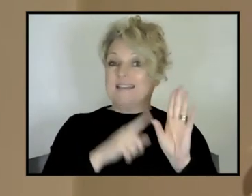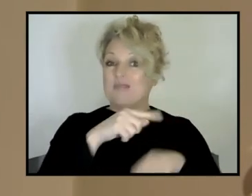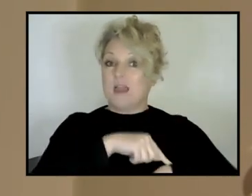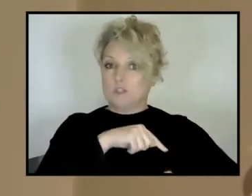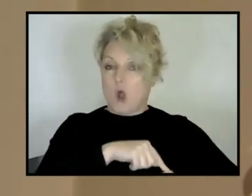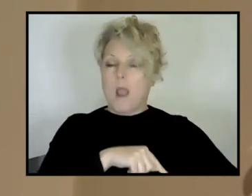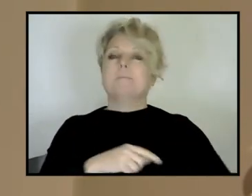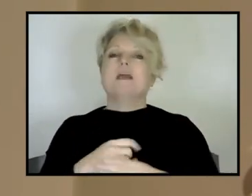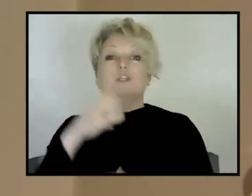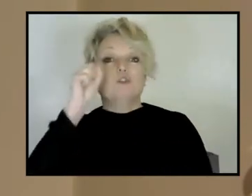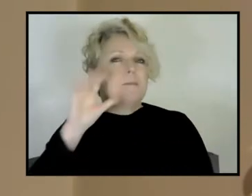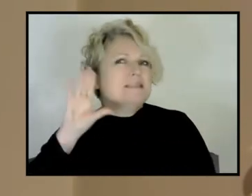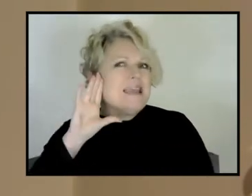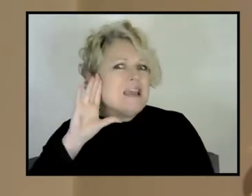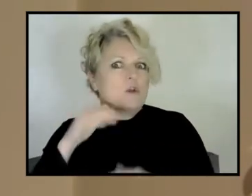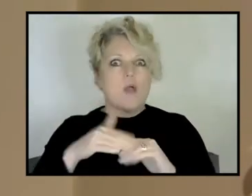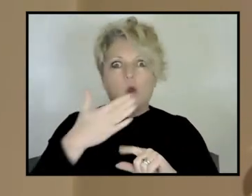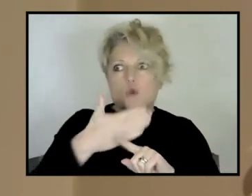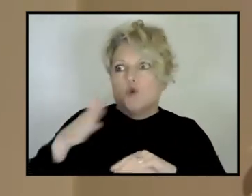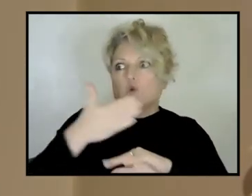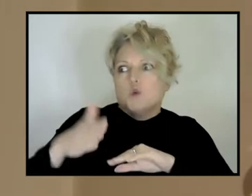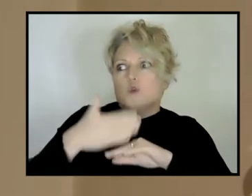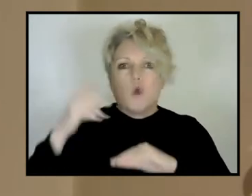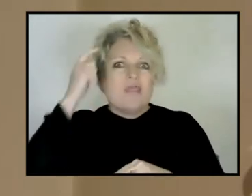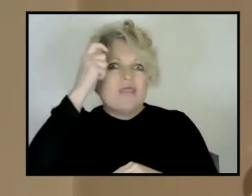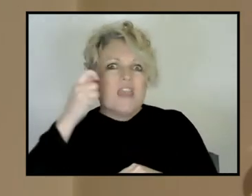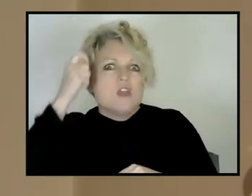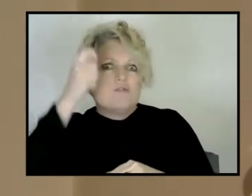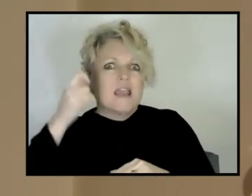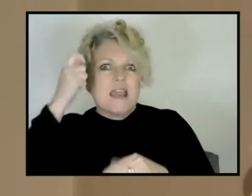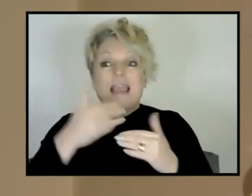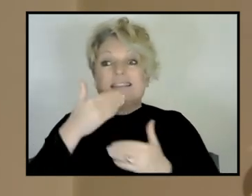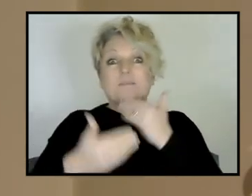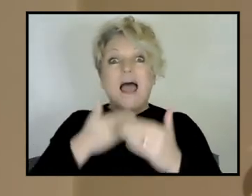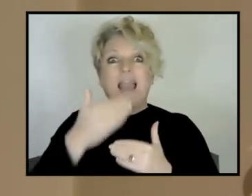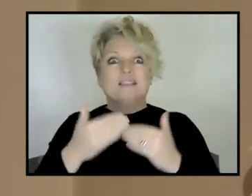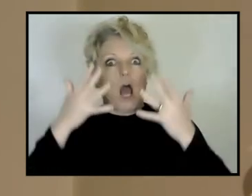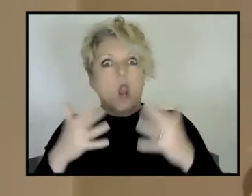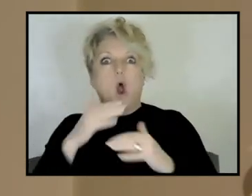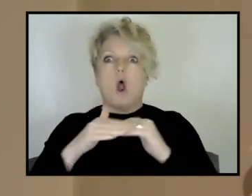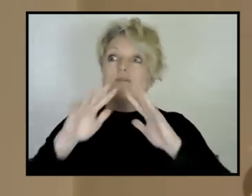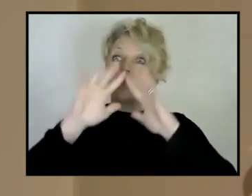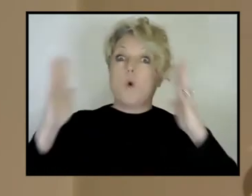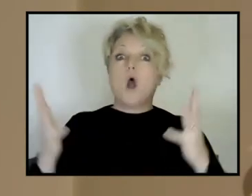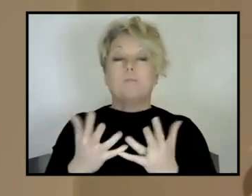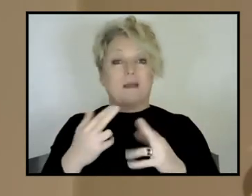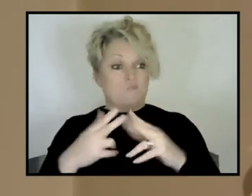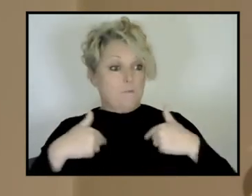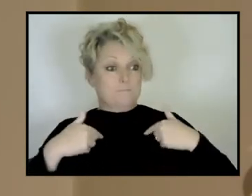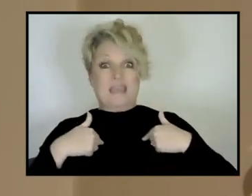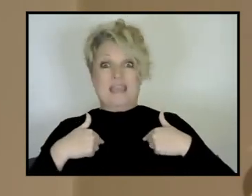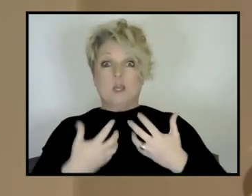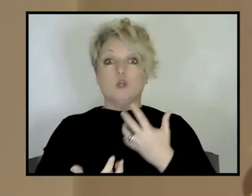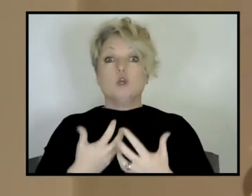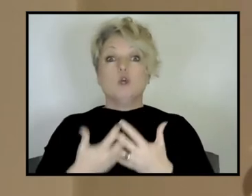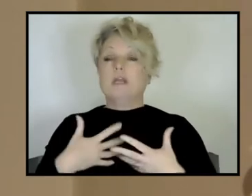there's this new, fantastic new idea that's coming out that explains a lot of things. But for me personally, it was just, this is the way it is. And for me,